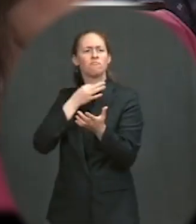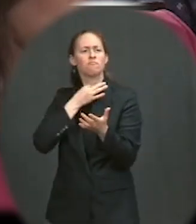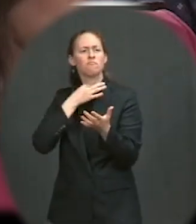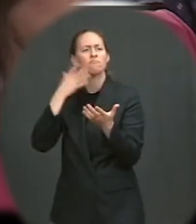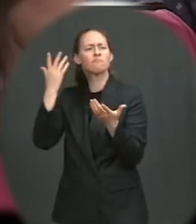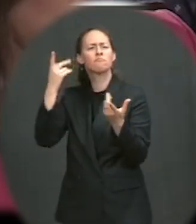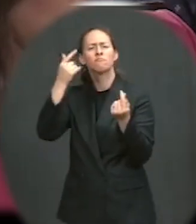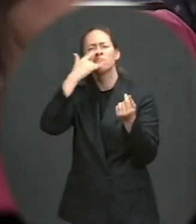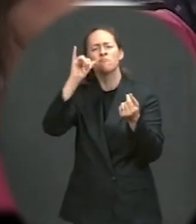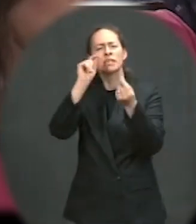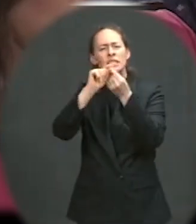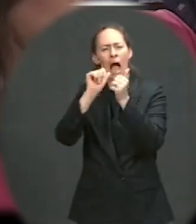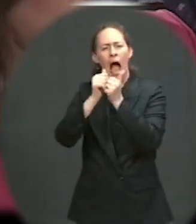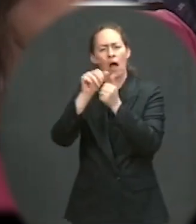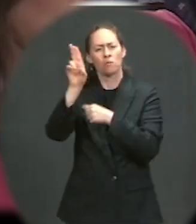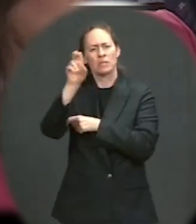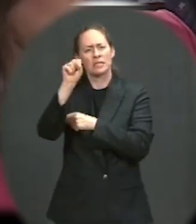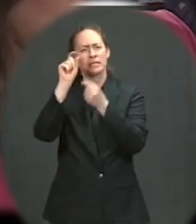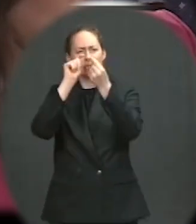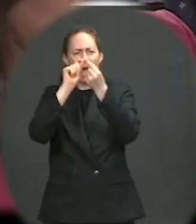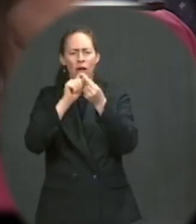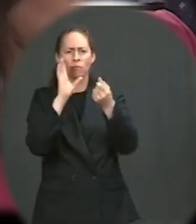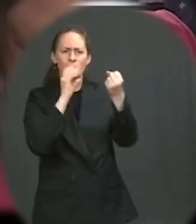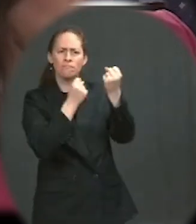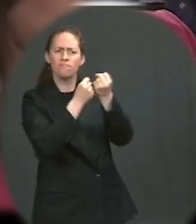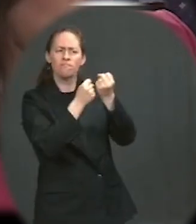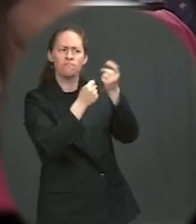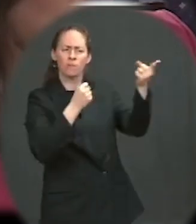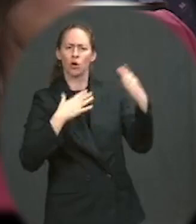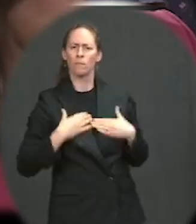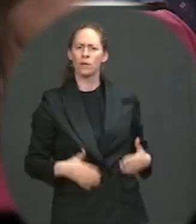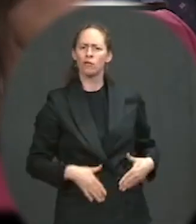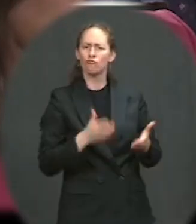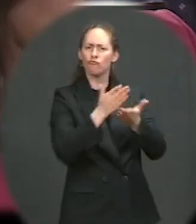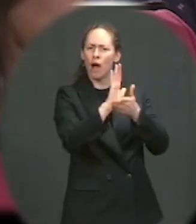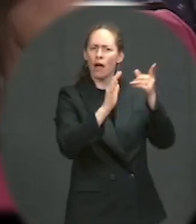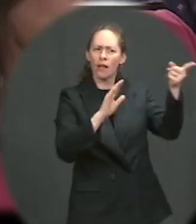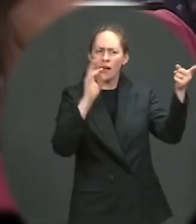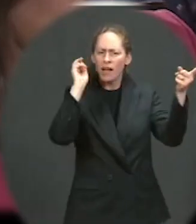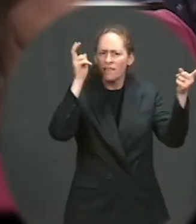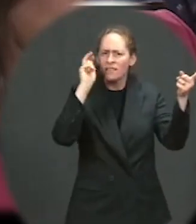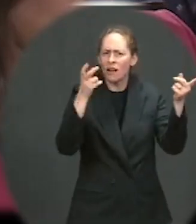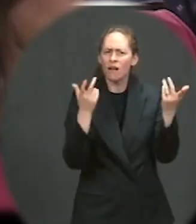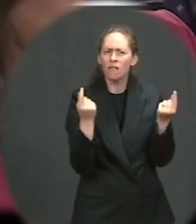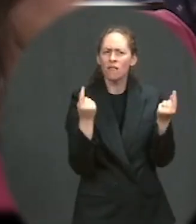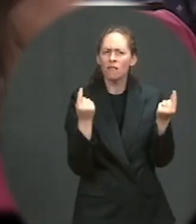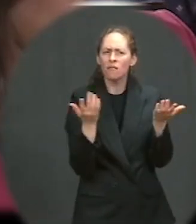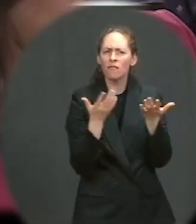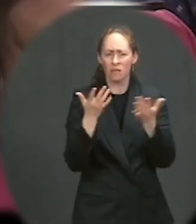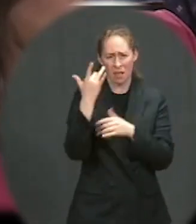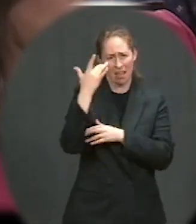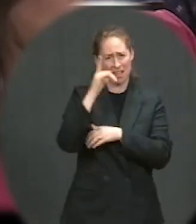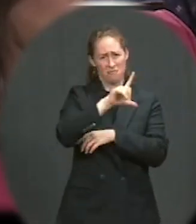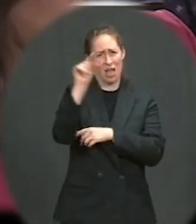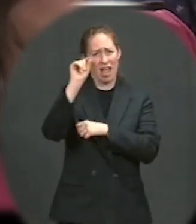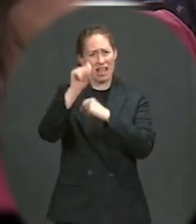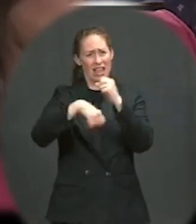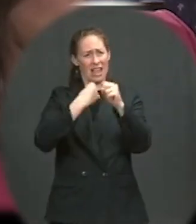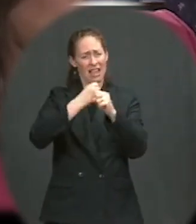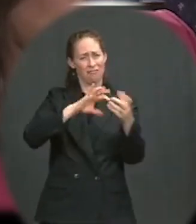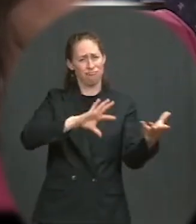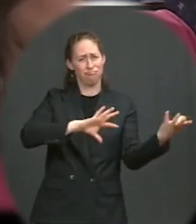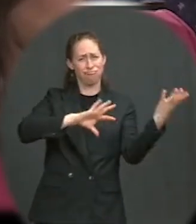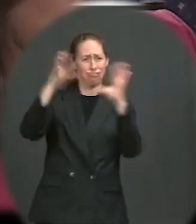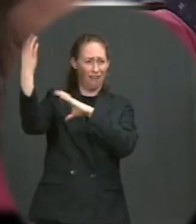secure the government's and human rights gains that have been brought in our last 20 years there. Can the president guarantee that